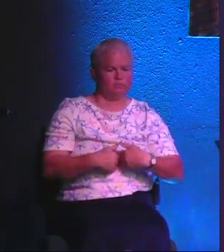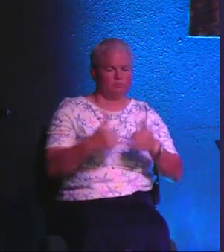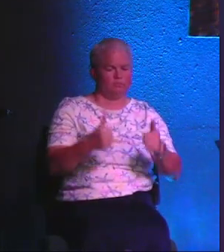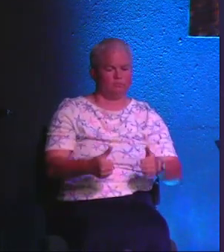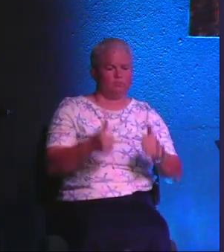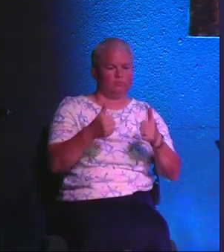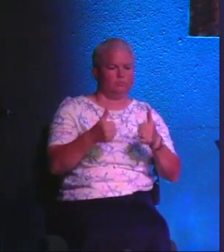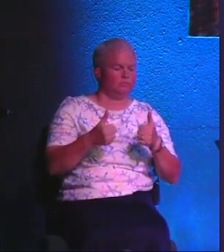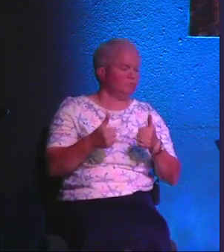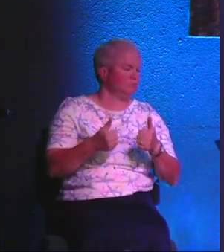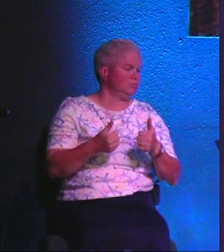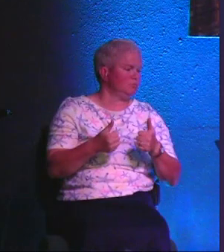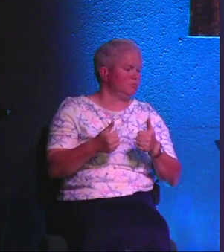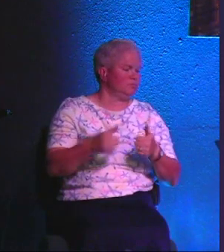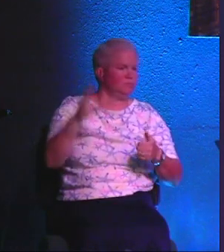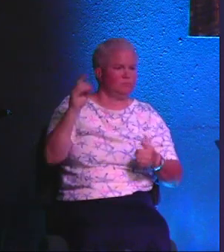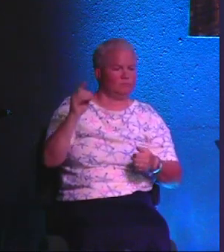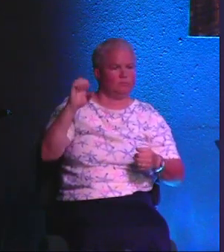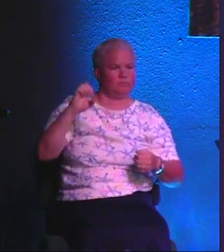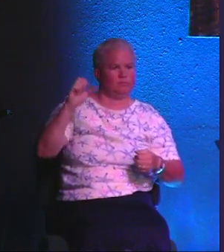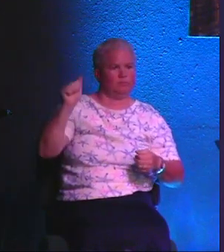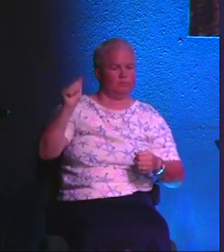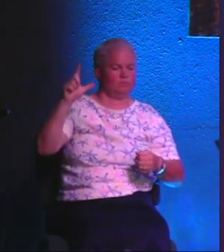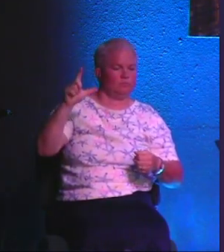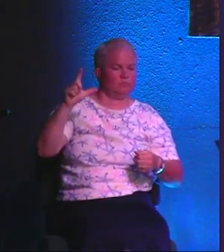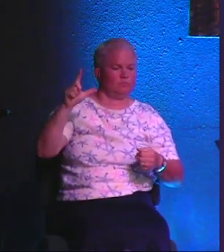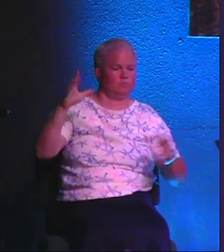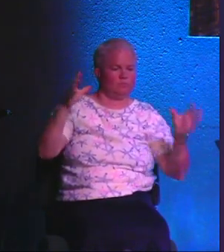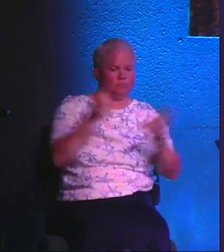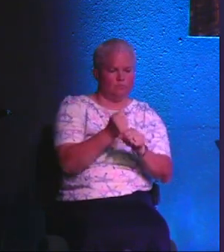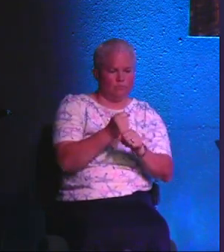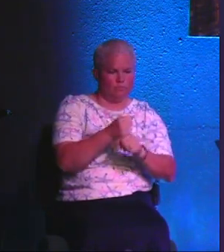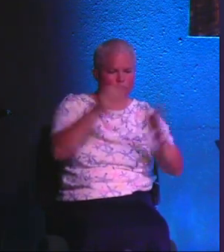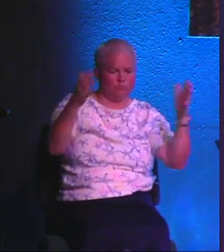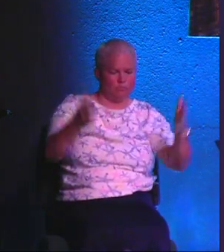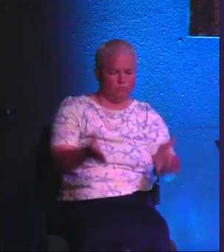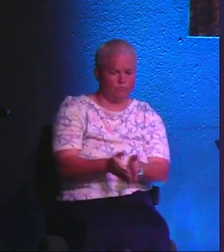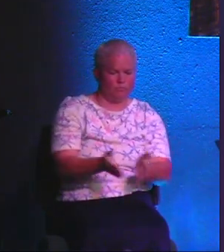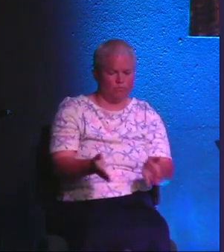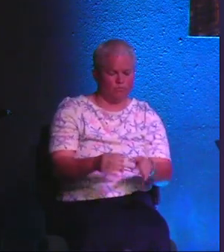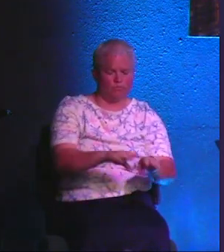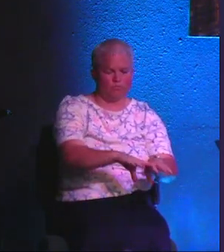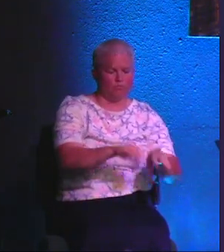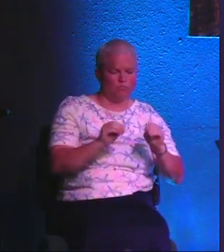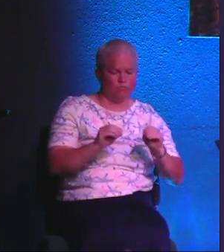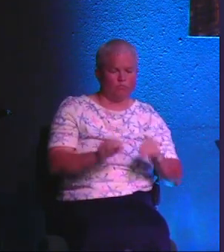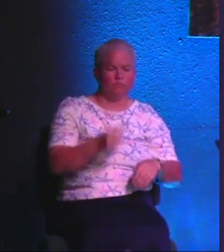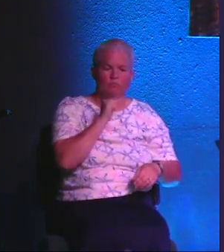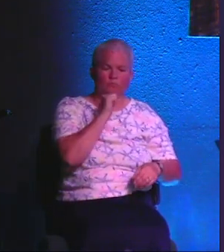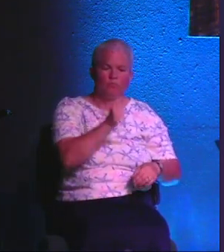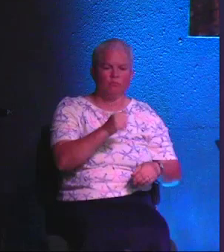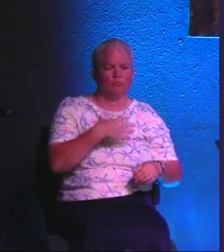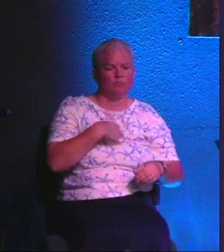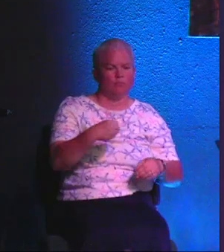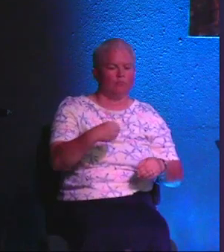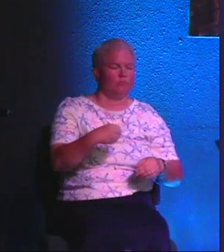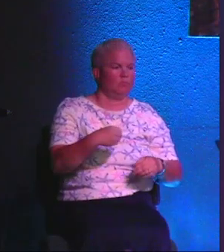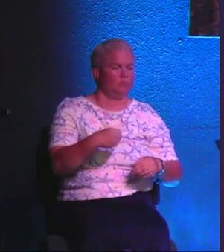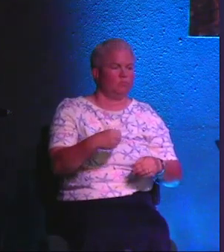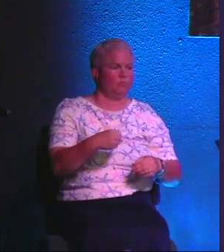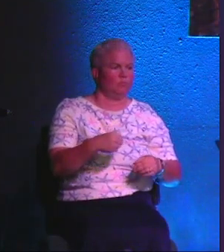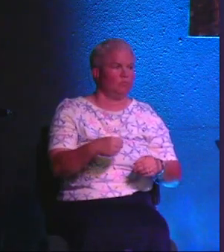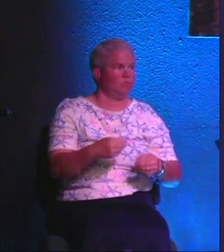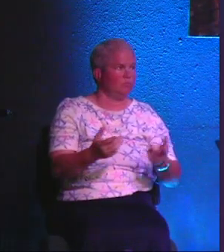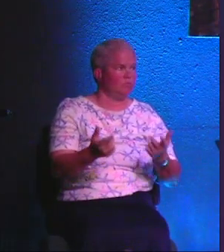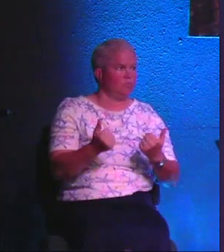an effect on your life? Because here's the deal. You can close it down. You can shut it down. And you can leave here not the same way that you came